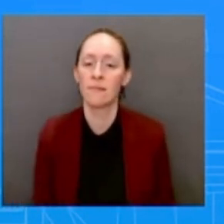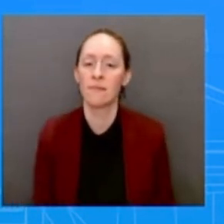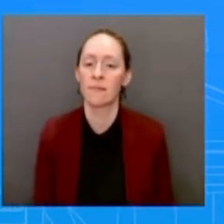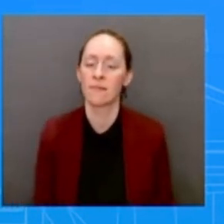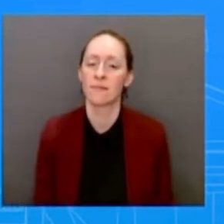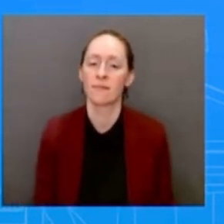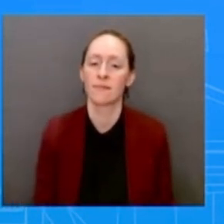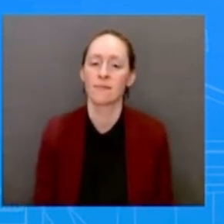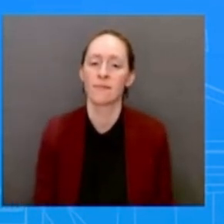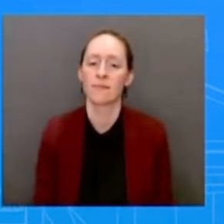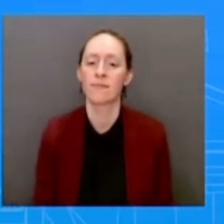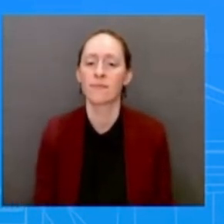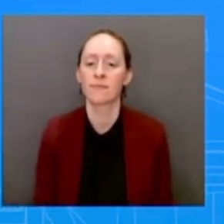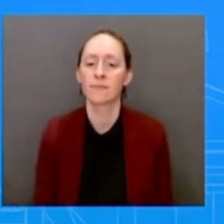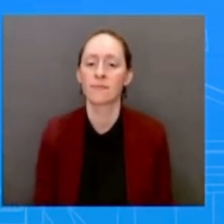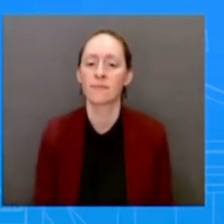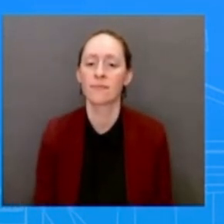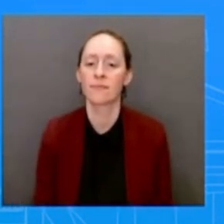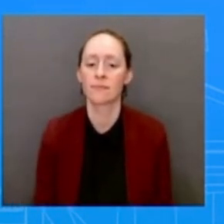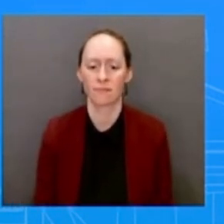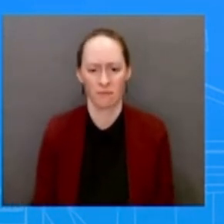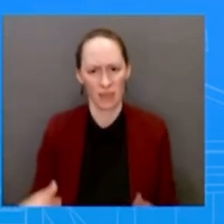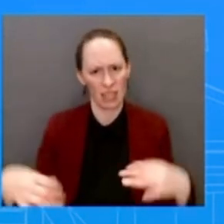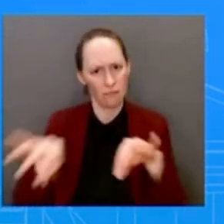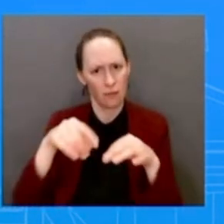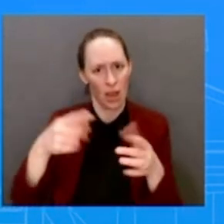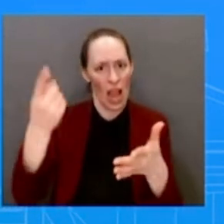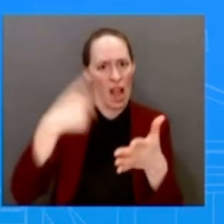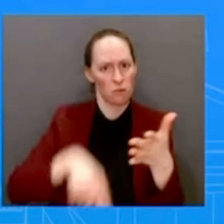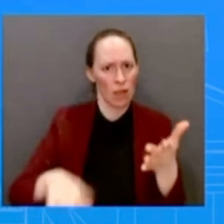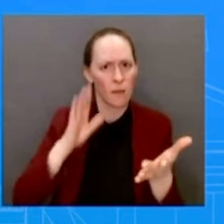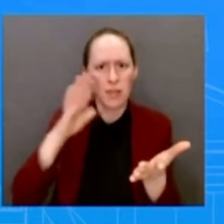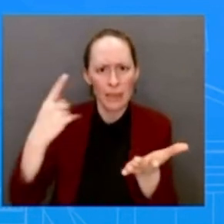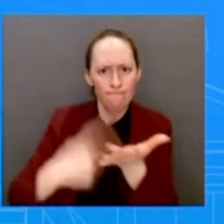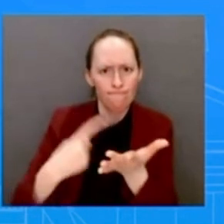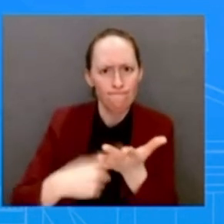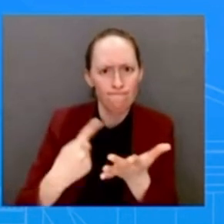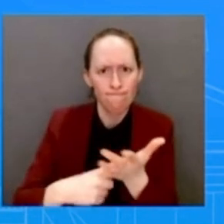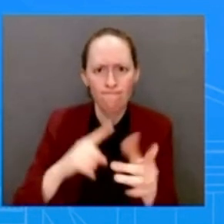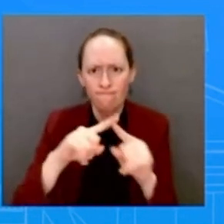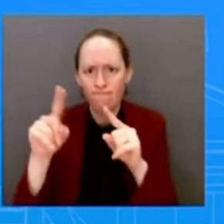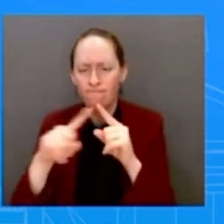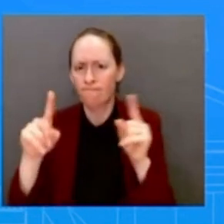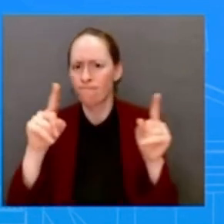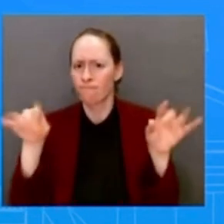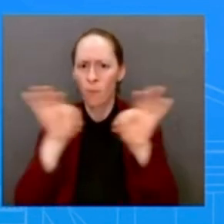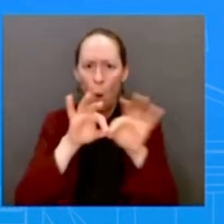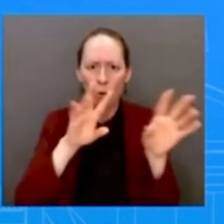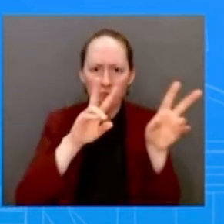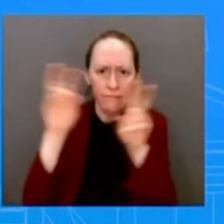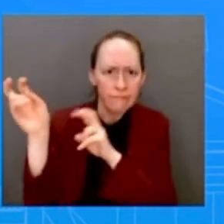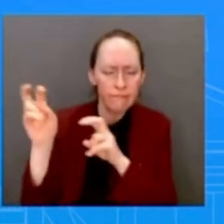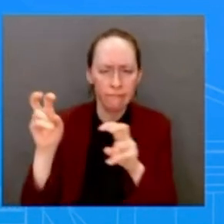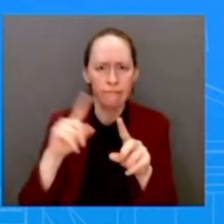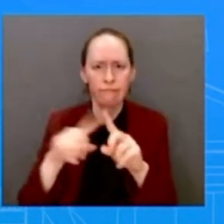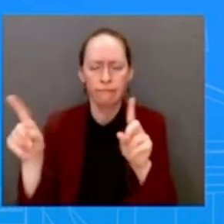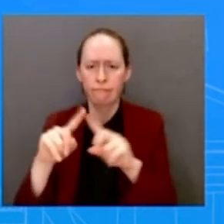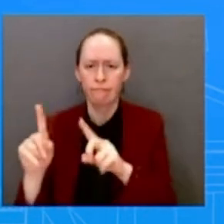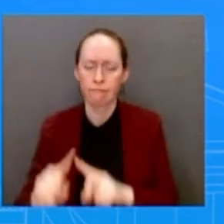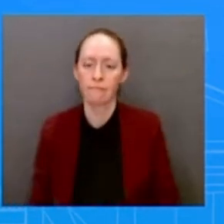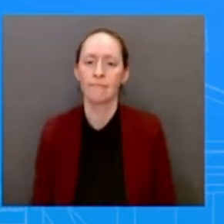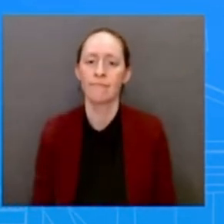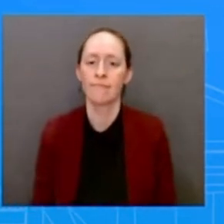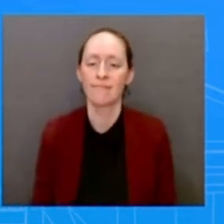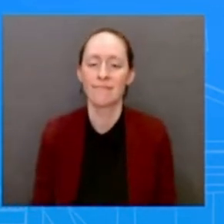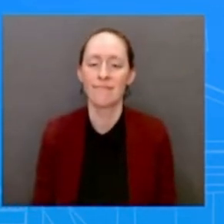other important security issues and economic issues, as you just laid out, that both sides care about, right?